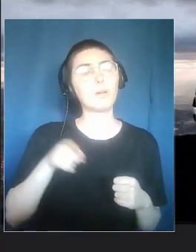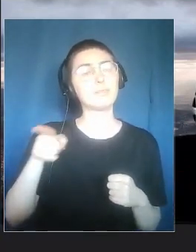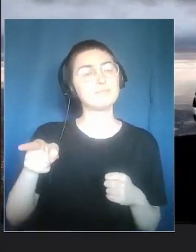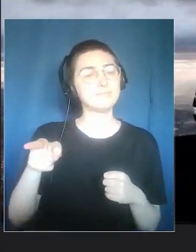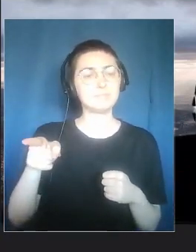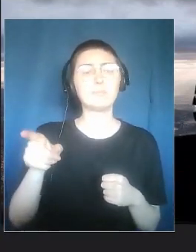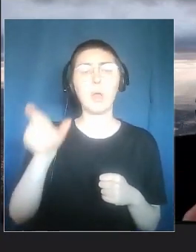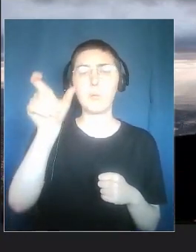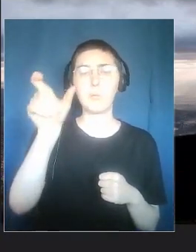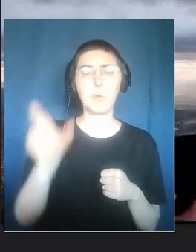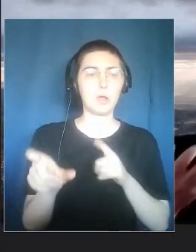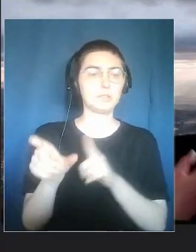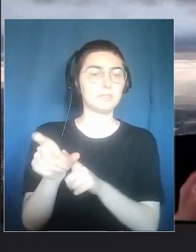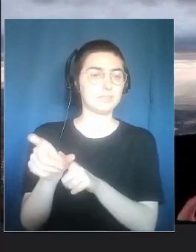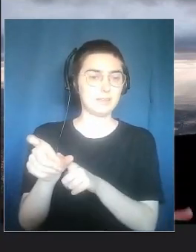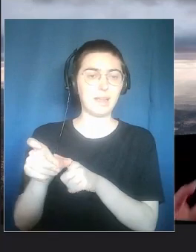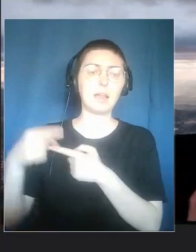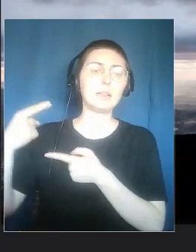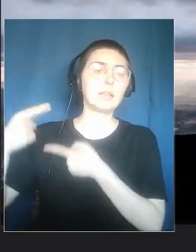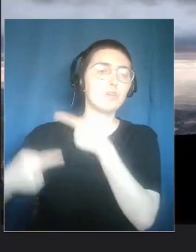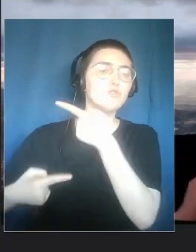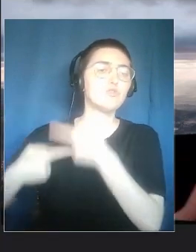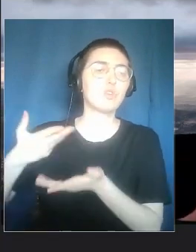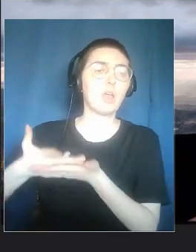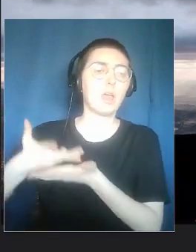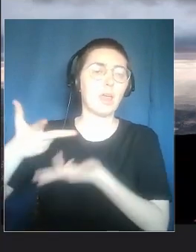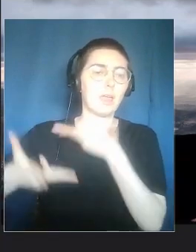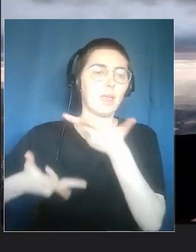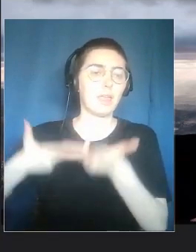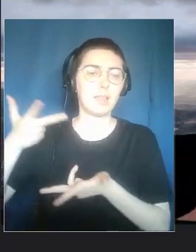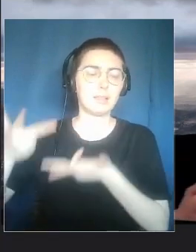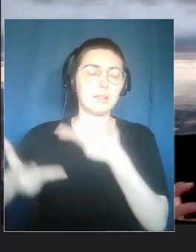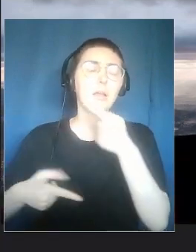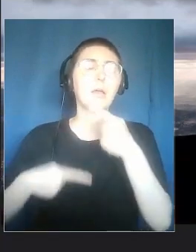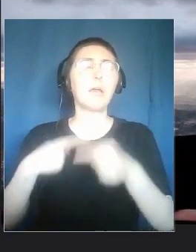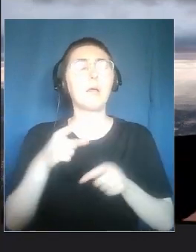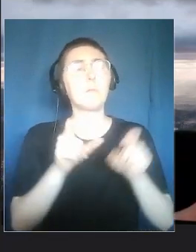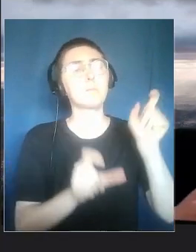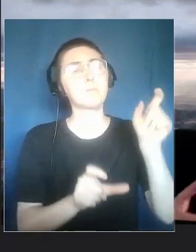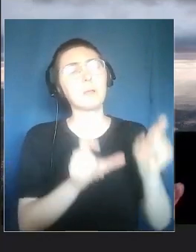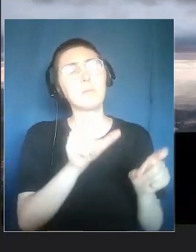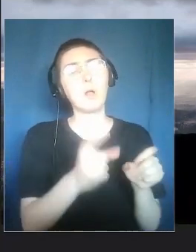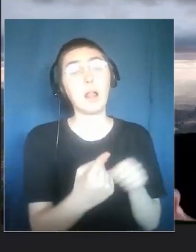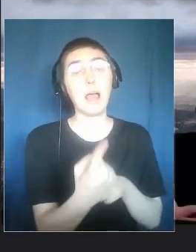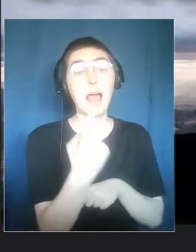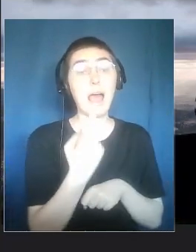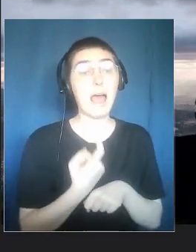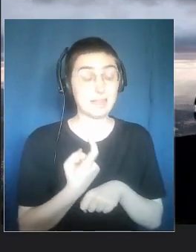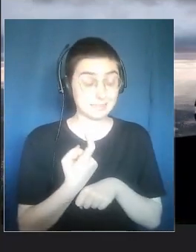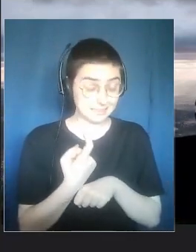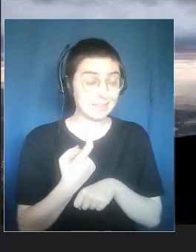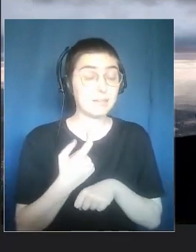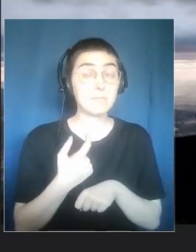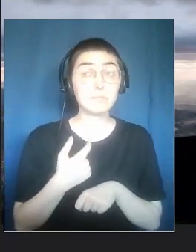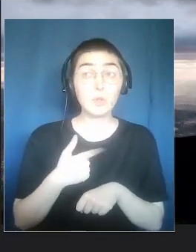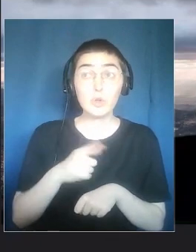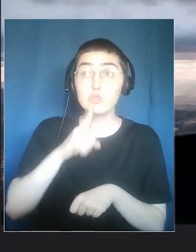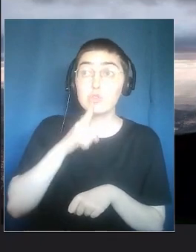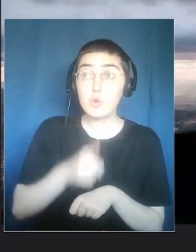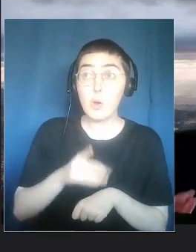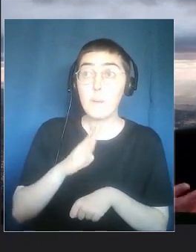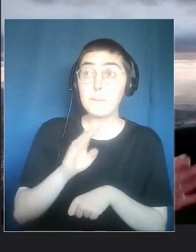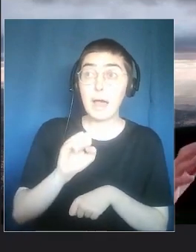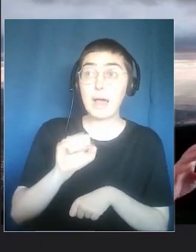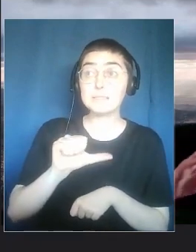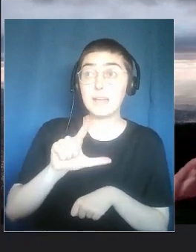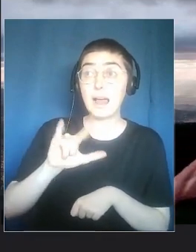wanted to believe in the legend. The audience will ask us at one point, but is it true? For